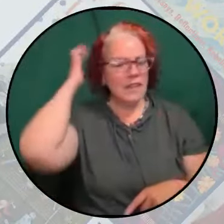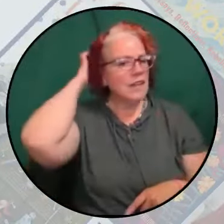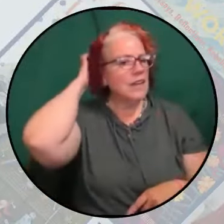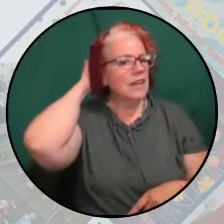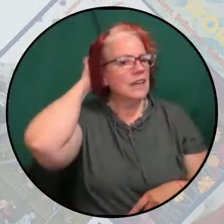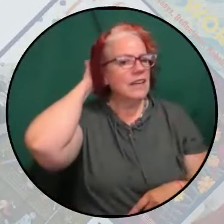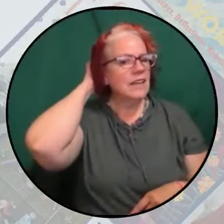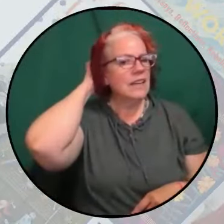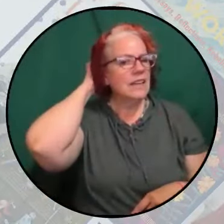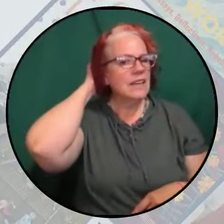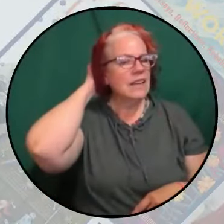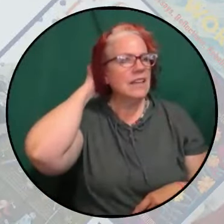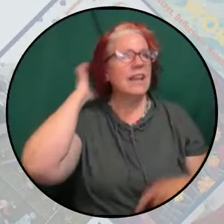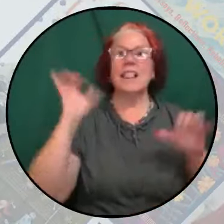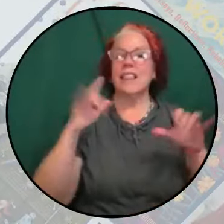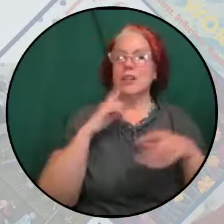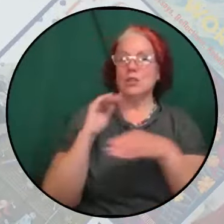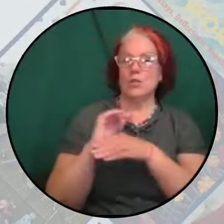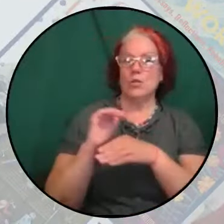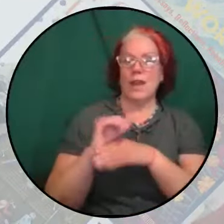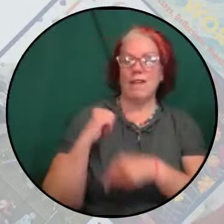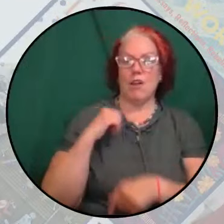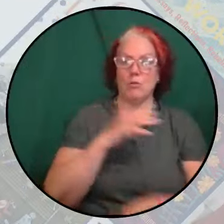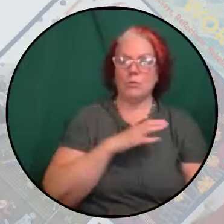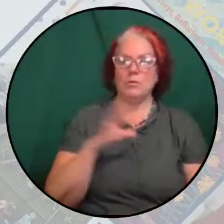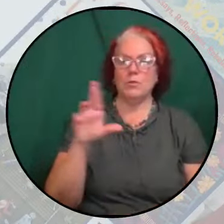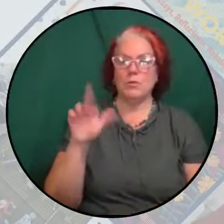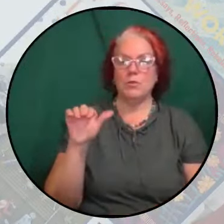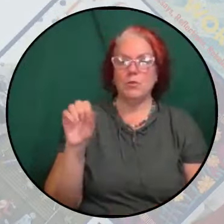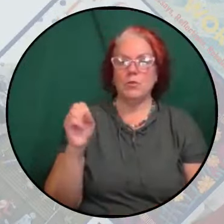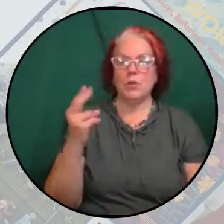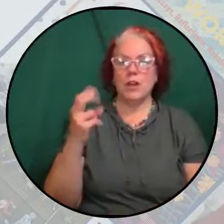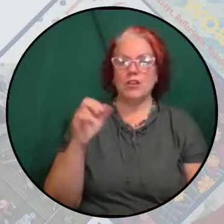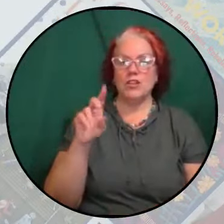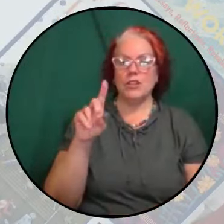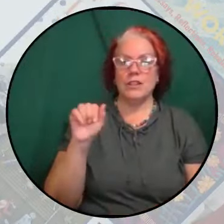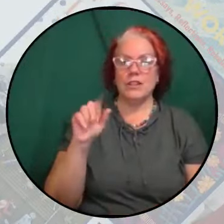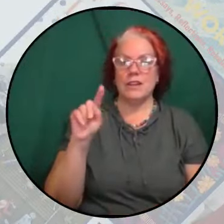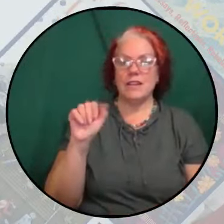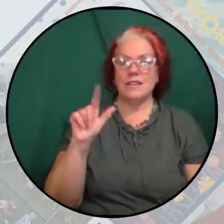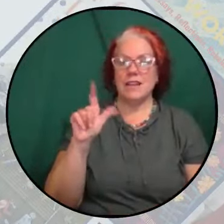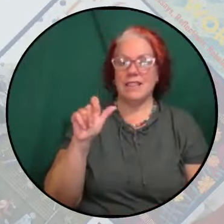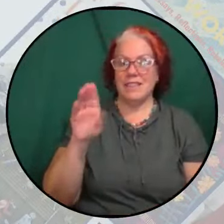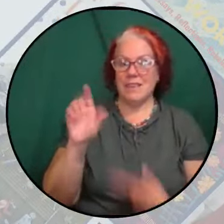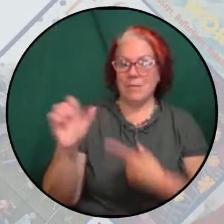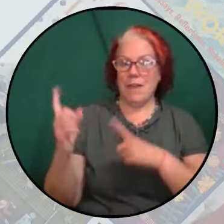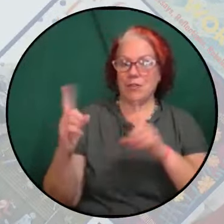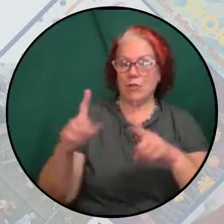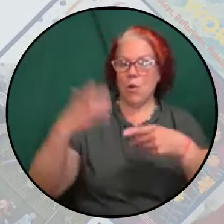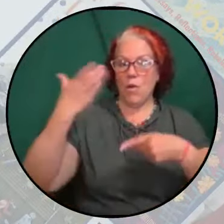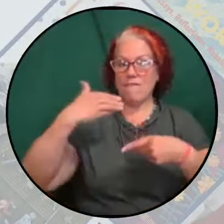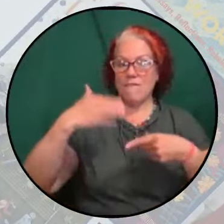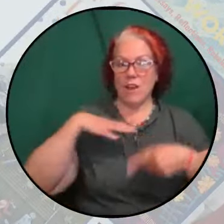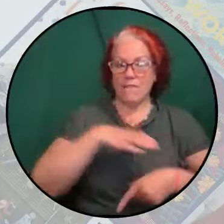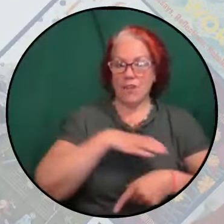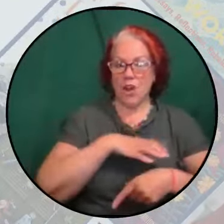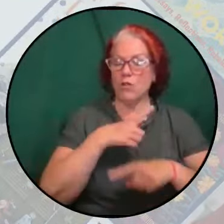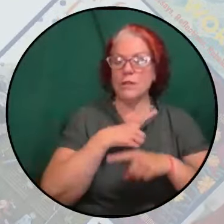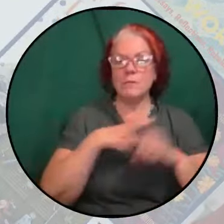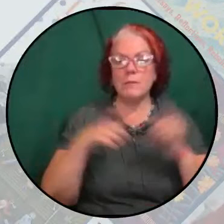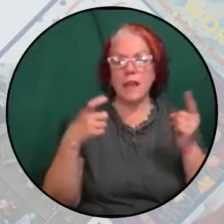like, tonight, Congresswoman Rashida Tlaib was, had to go before Congress because notorious